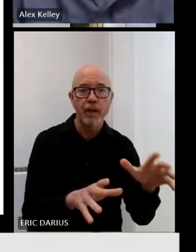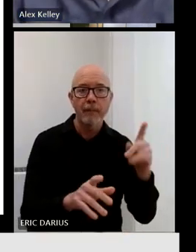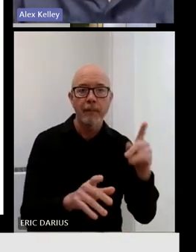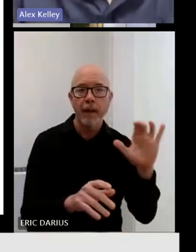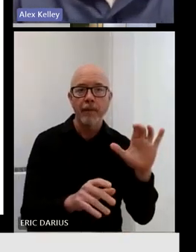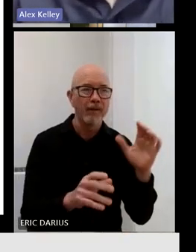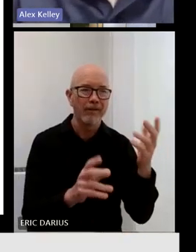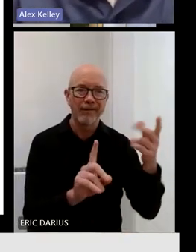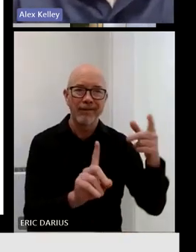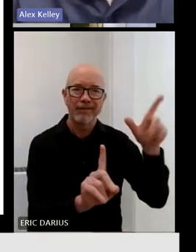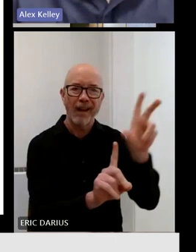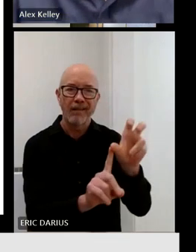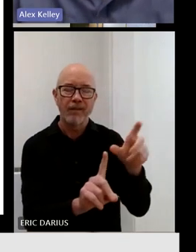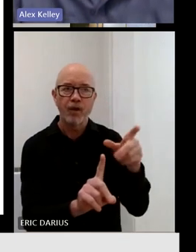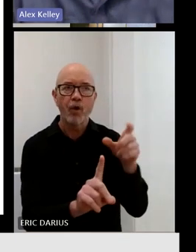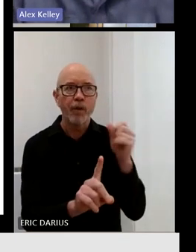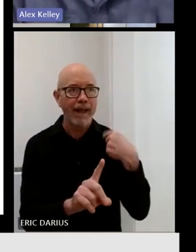to go.